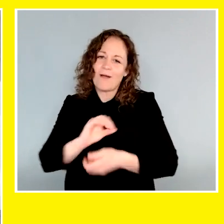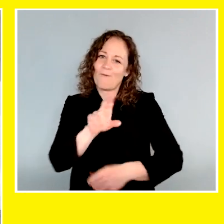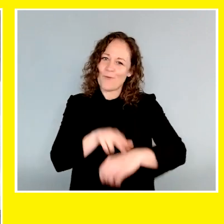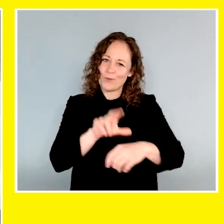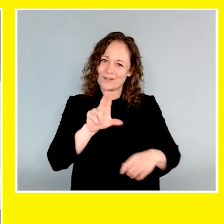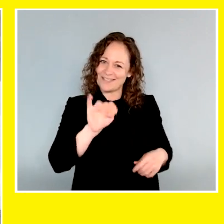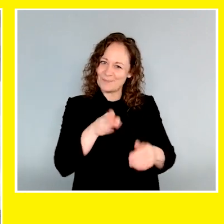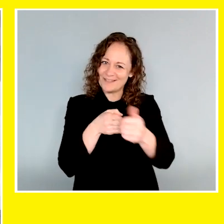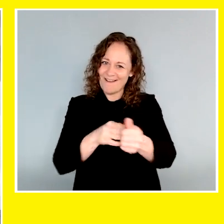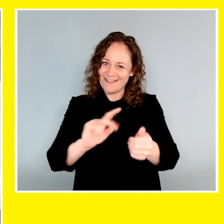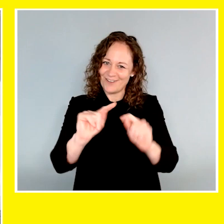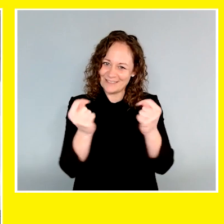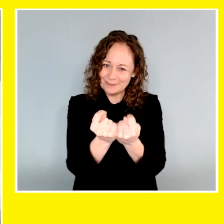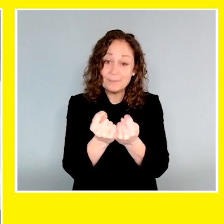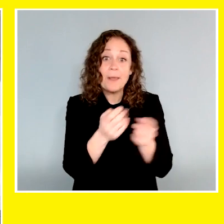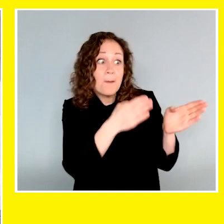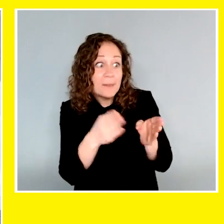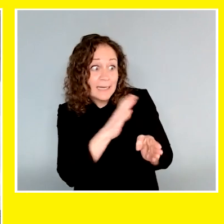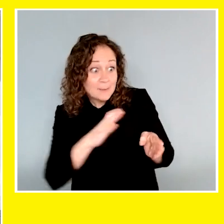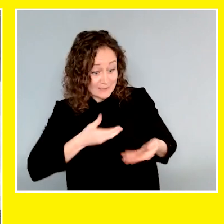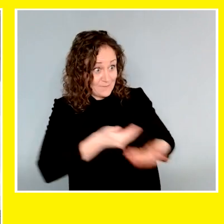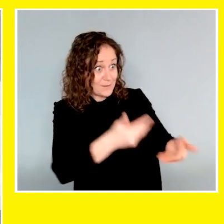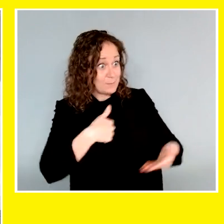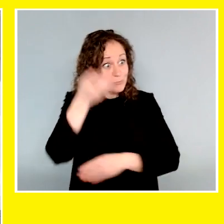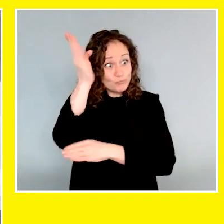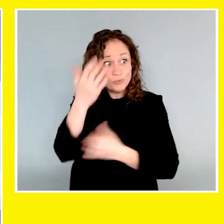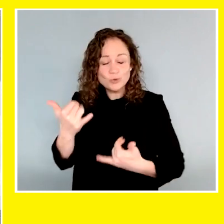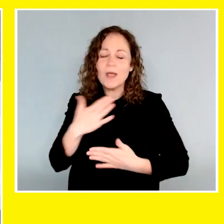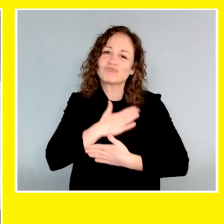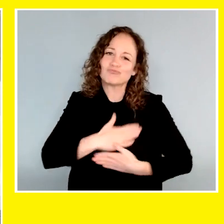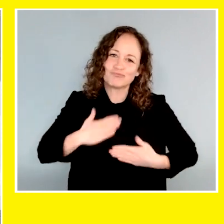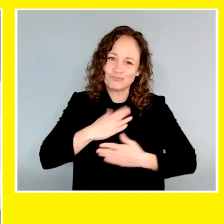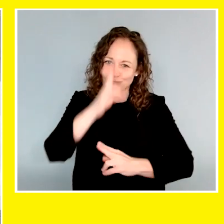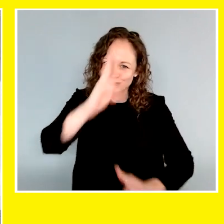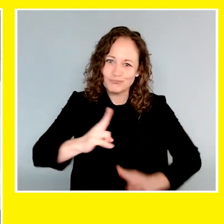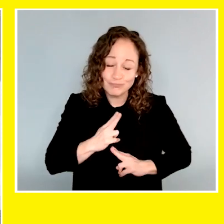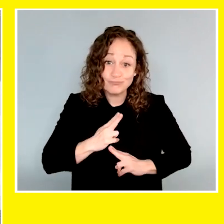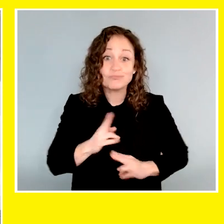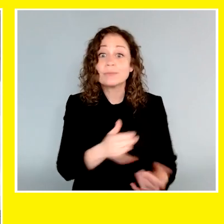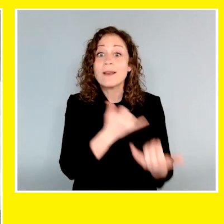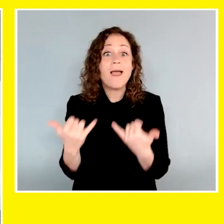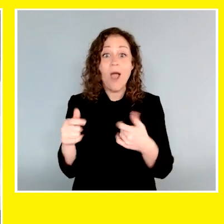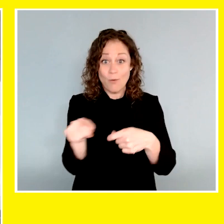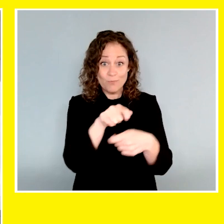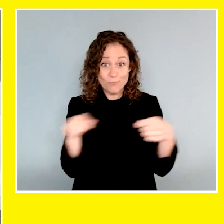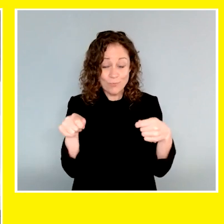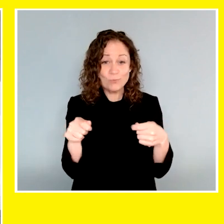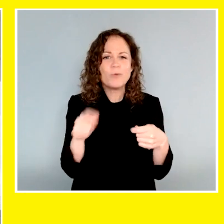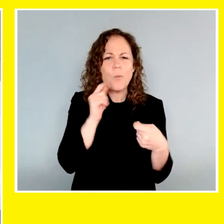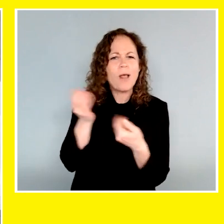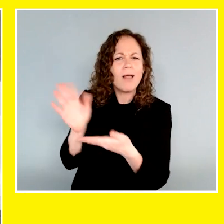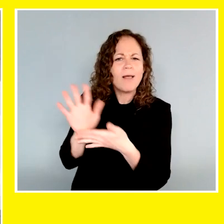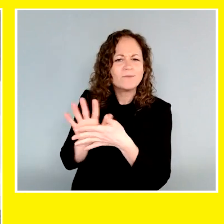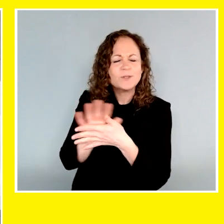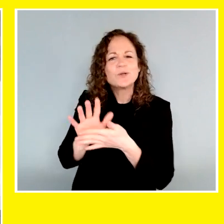the CNIB Guide Dogs team. Thank you to the planning committee for asking me to emcee. It has been a pleasure and an honor. As we close today's